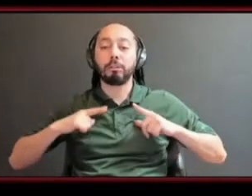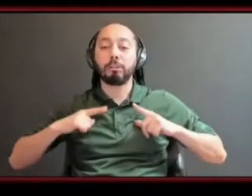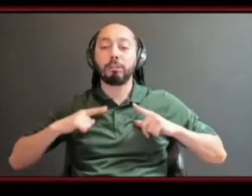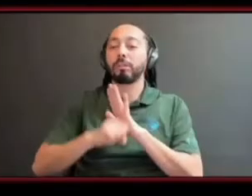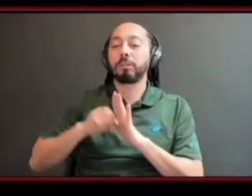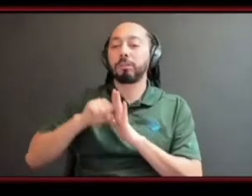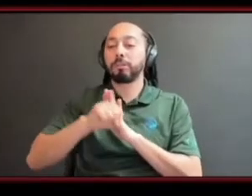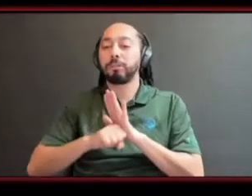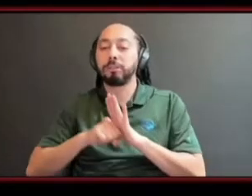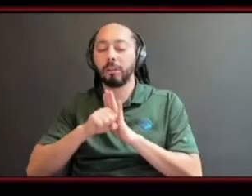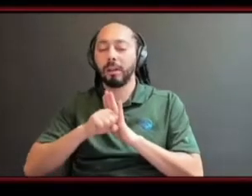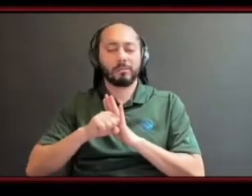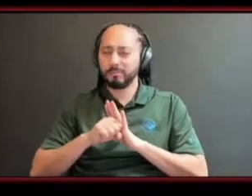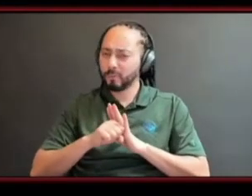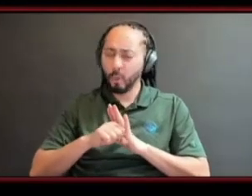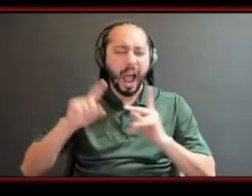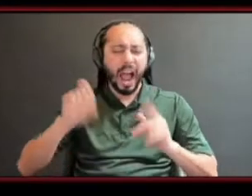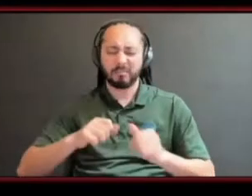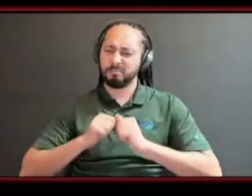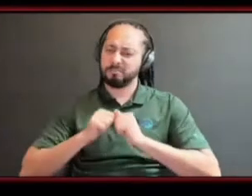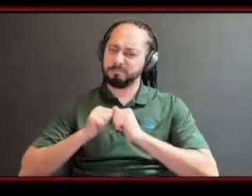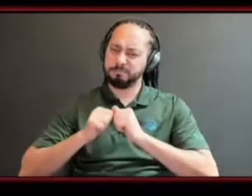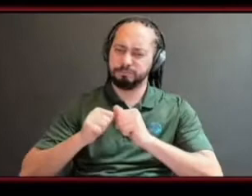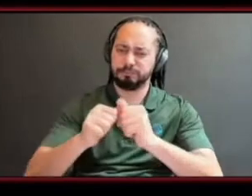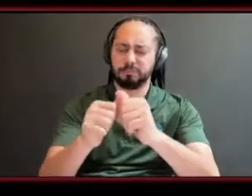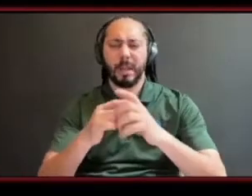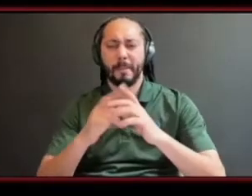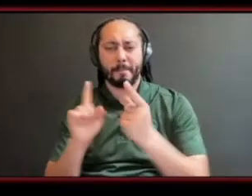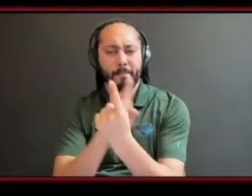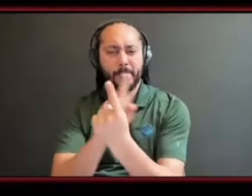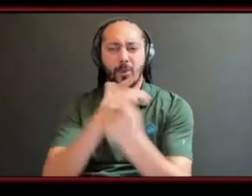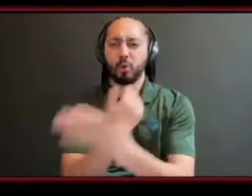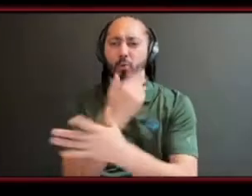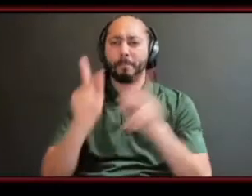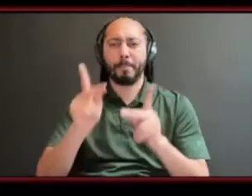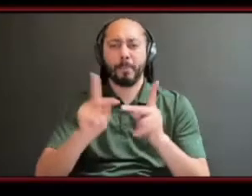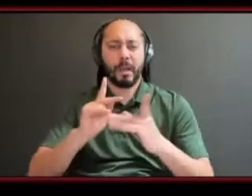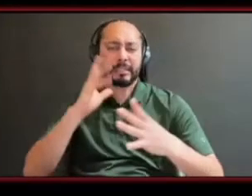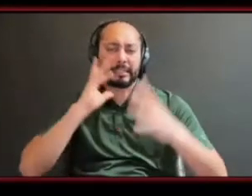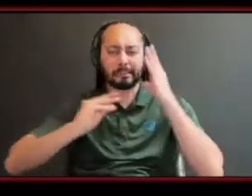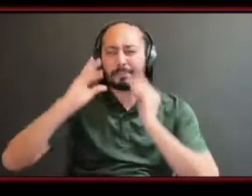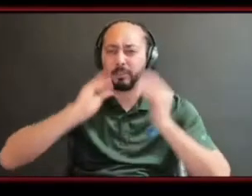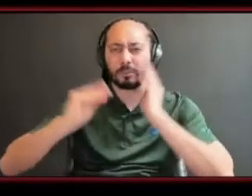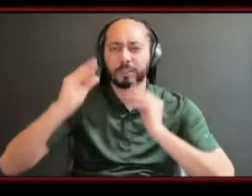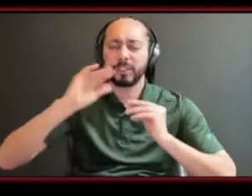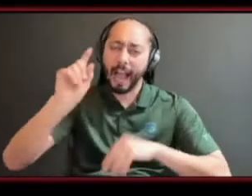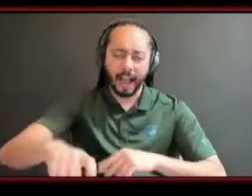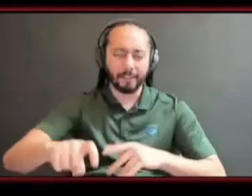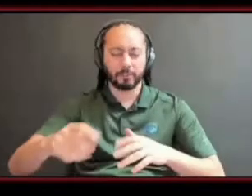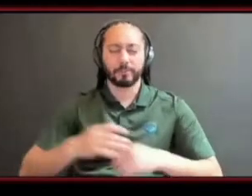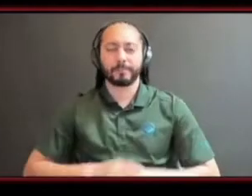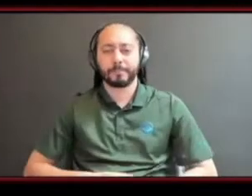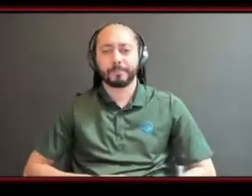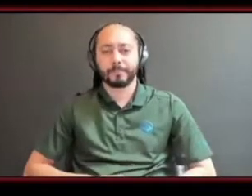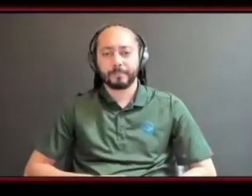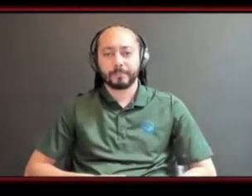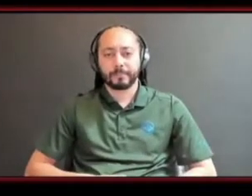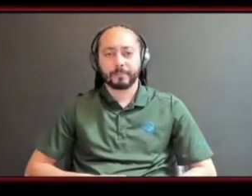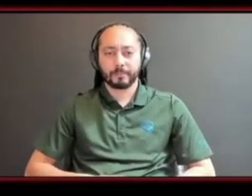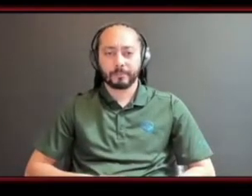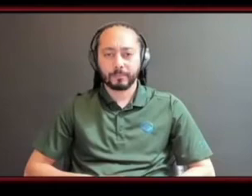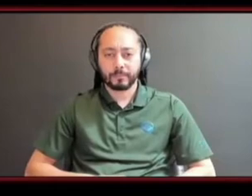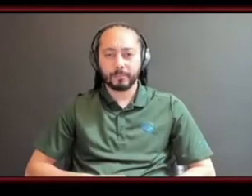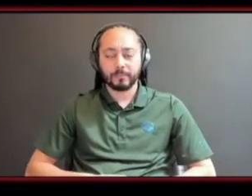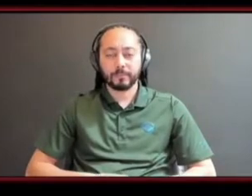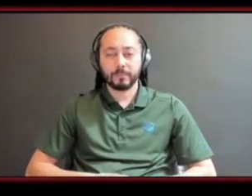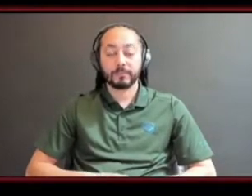to grow meet new people and expand well said trevor thank you for that thank you for that um so i'll move on